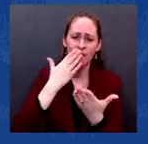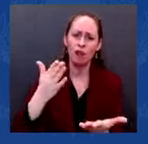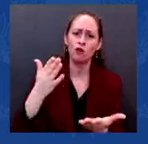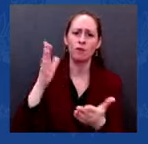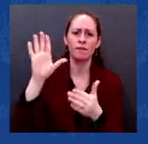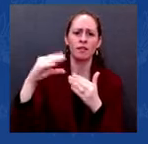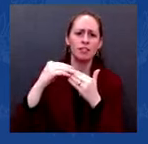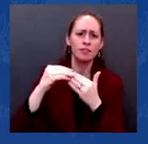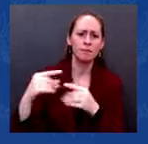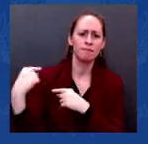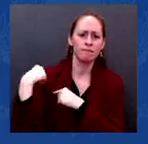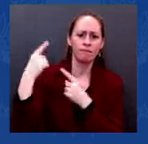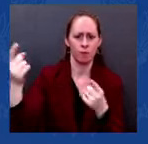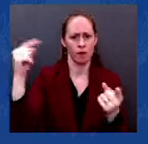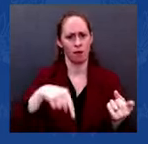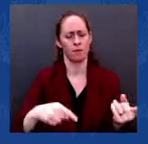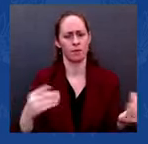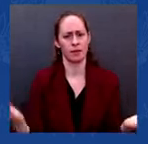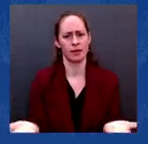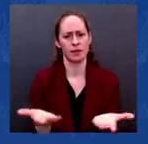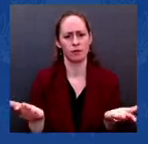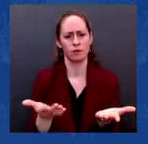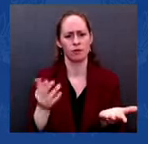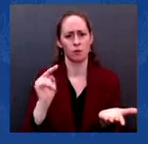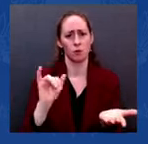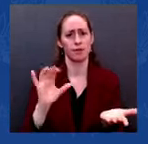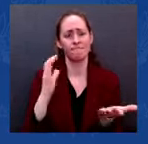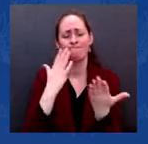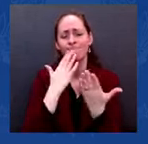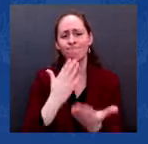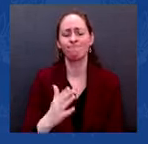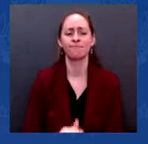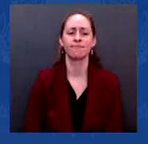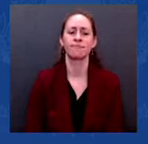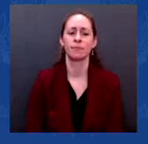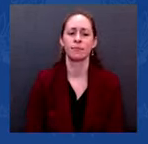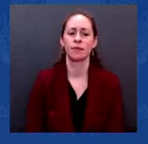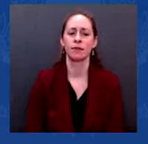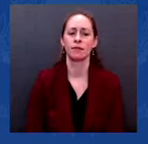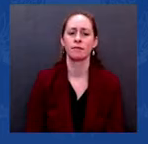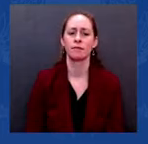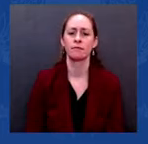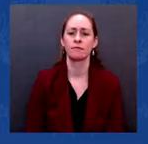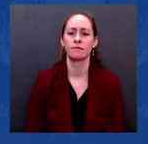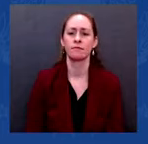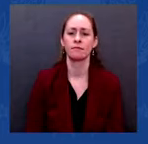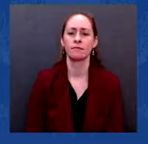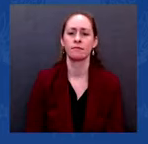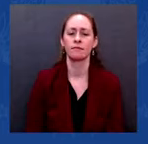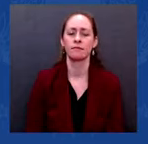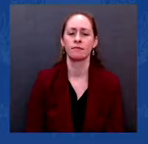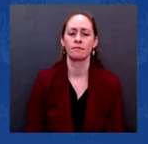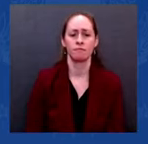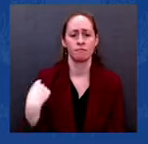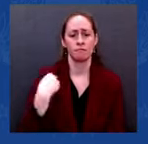City. We believe the greatest city in the world, with apologies to Wilmington, Delaware.